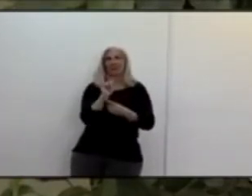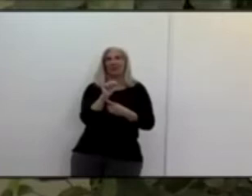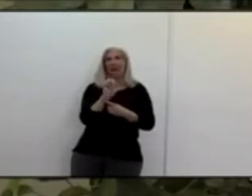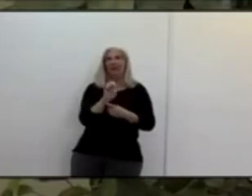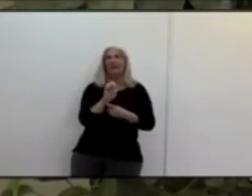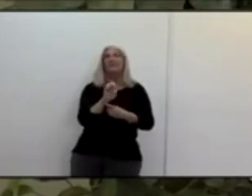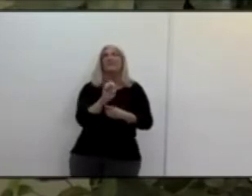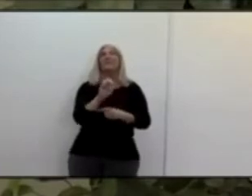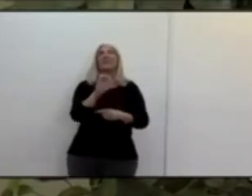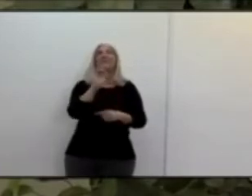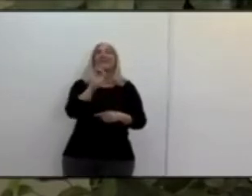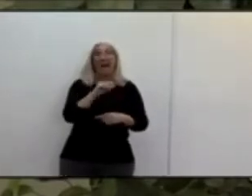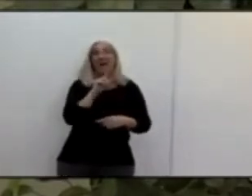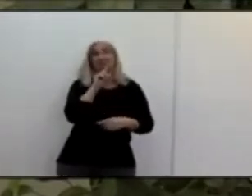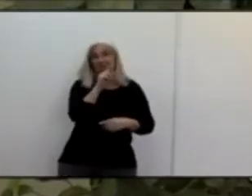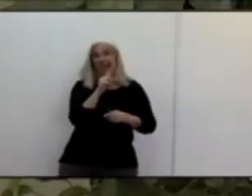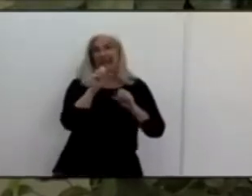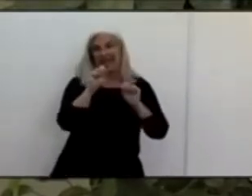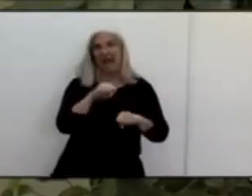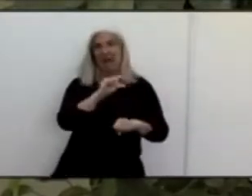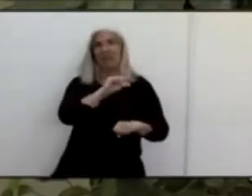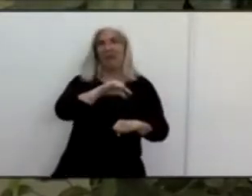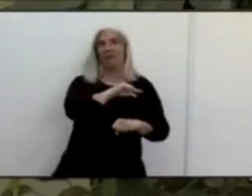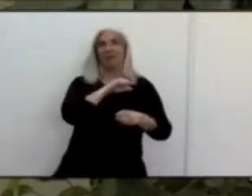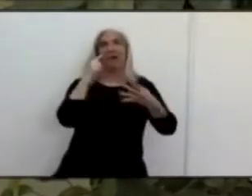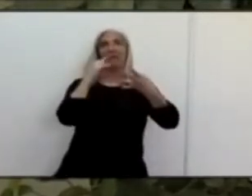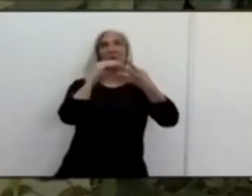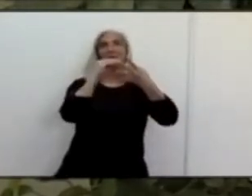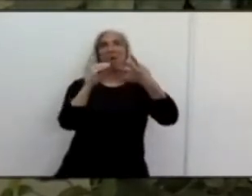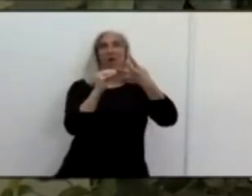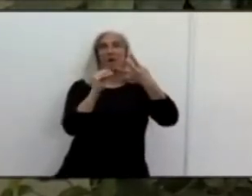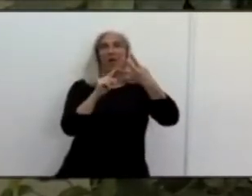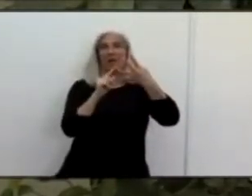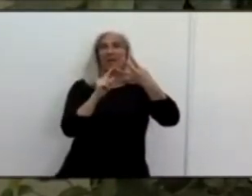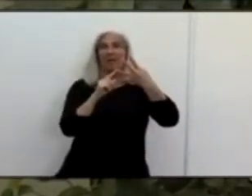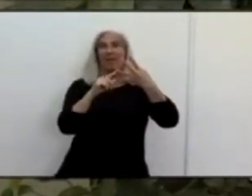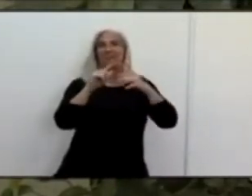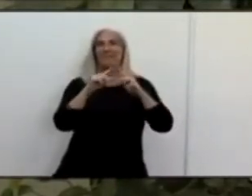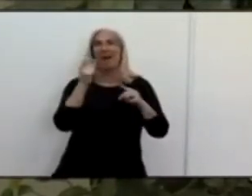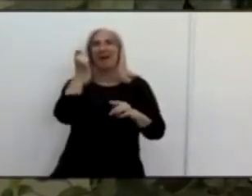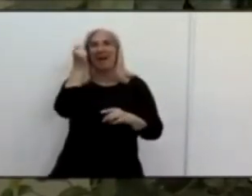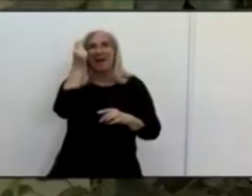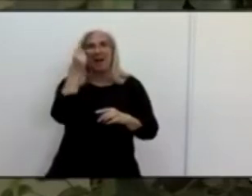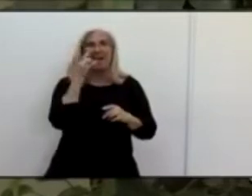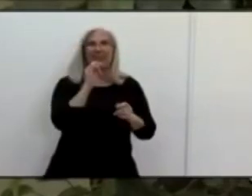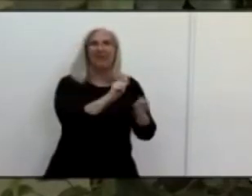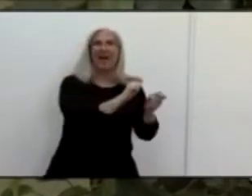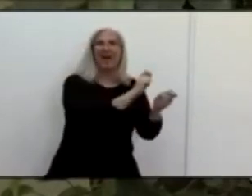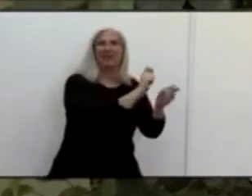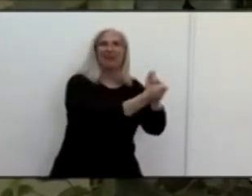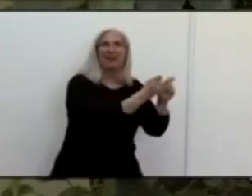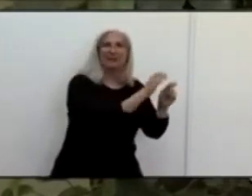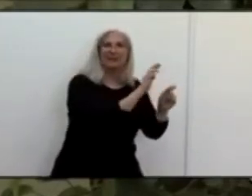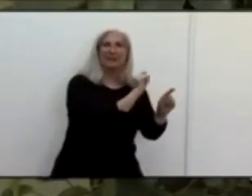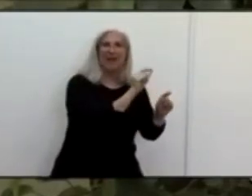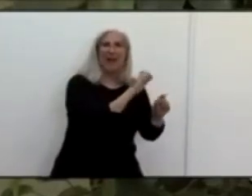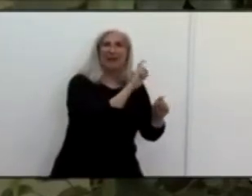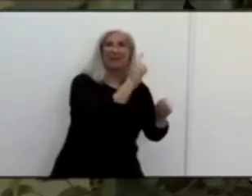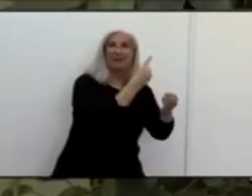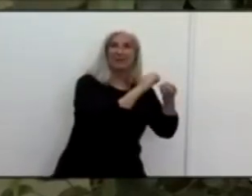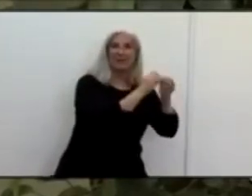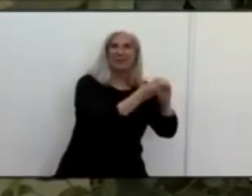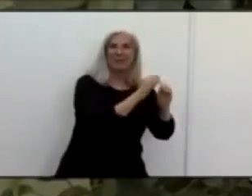but because our adjusted daily case rate still falls into the red tier that you know we're still in the red tier